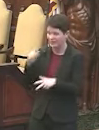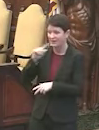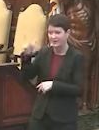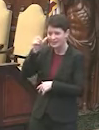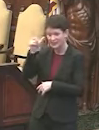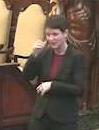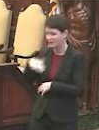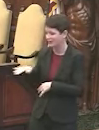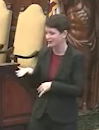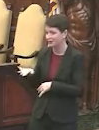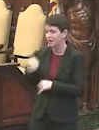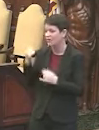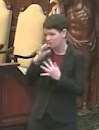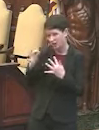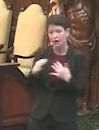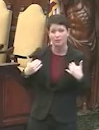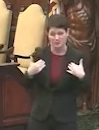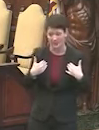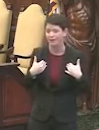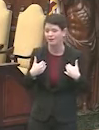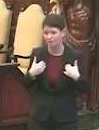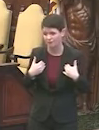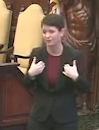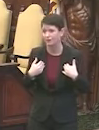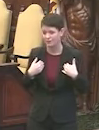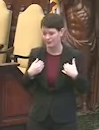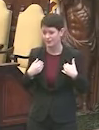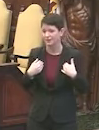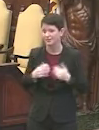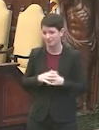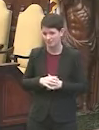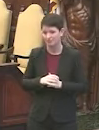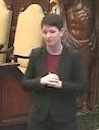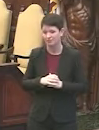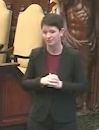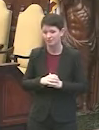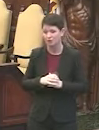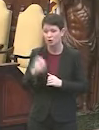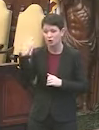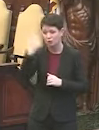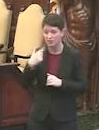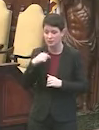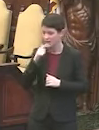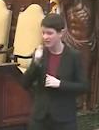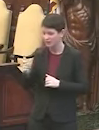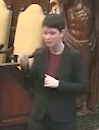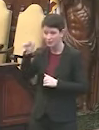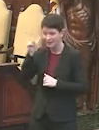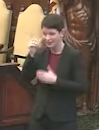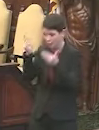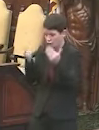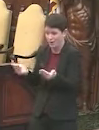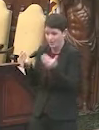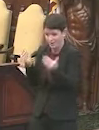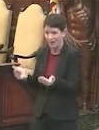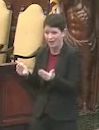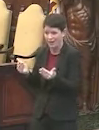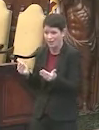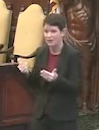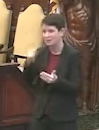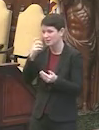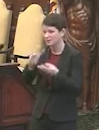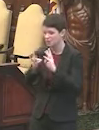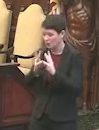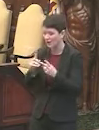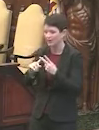financial field. And there are other options for that. And so that the, the reason we're not interested in Lincoln Financial Field right now has to do with the